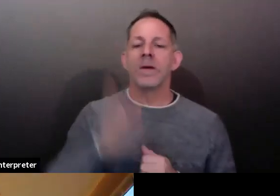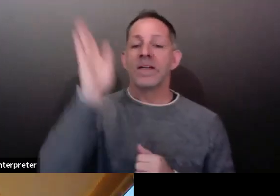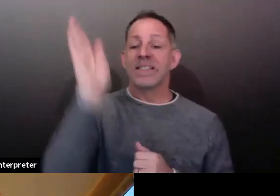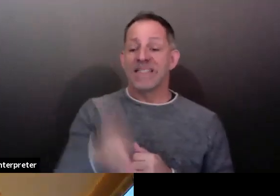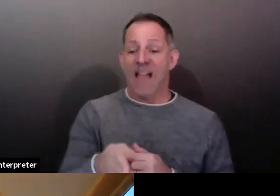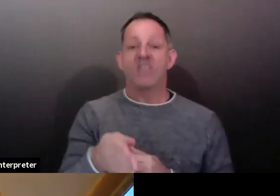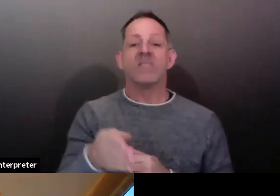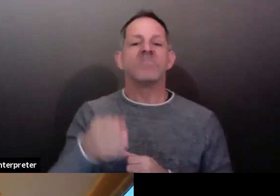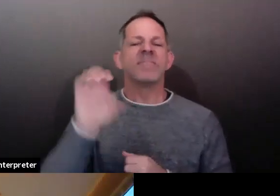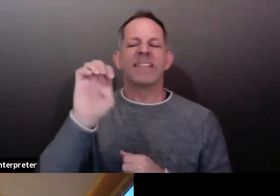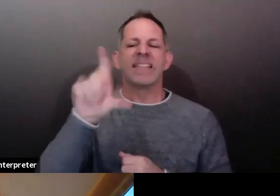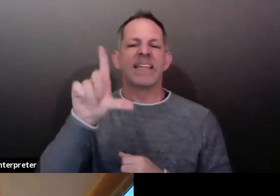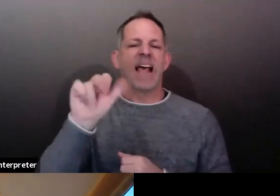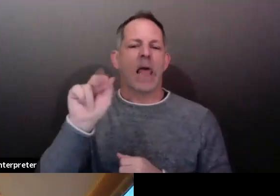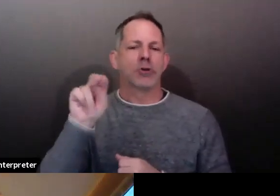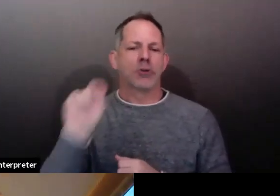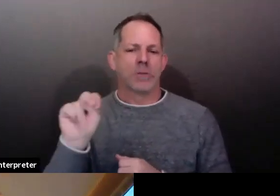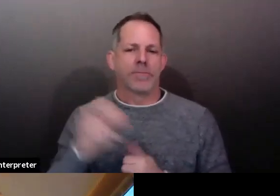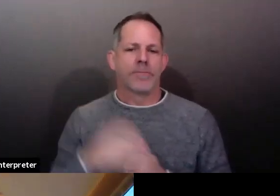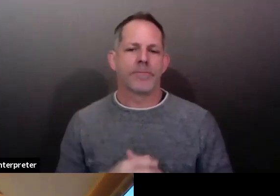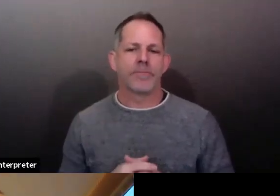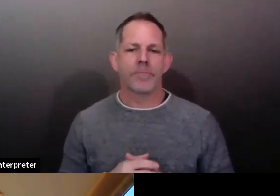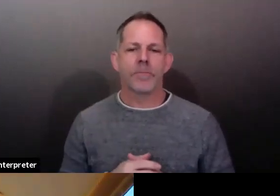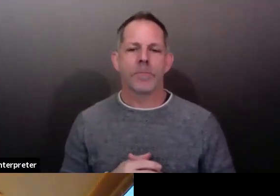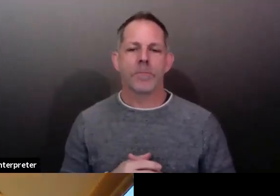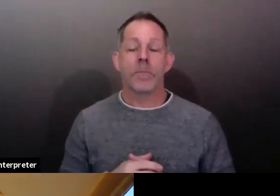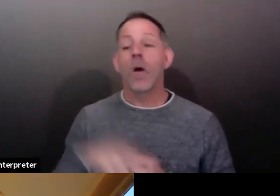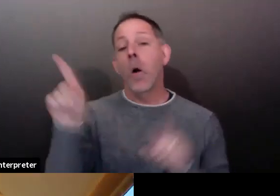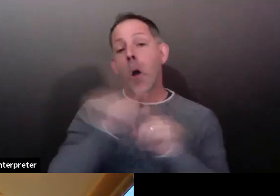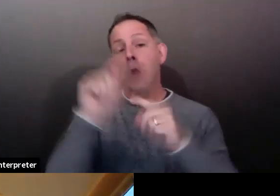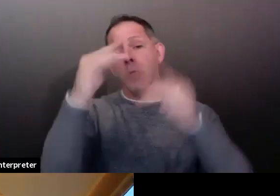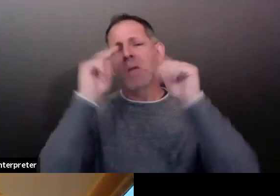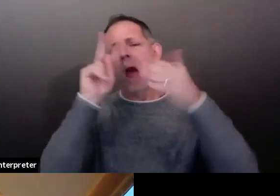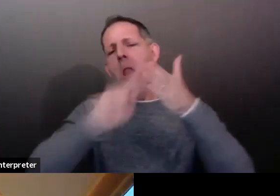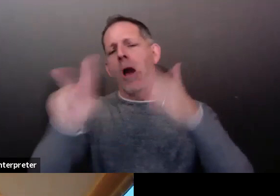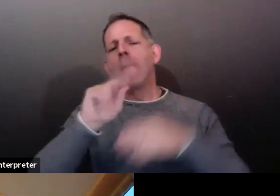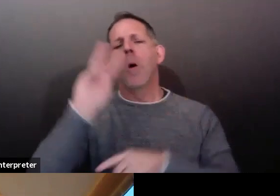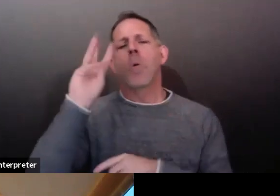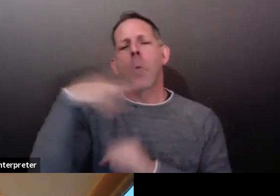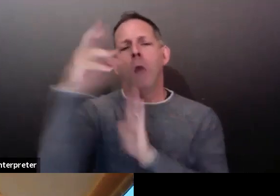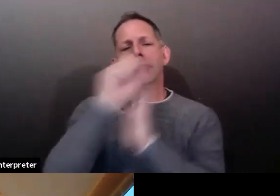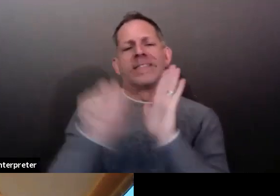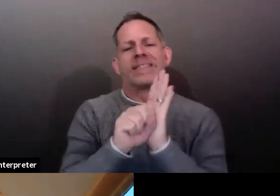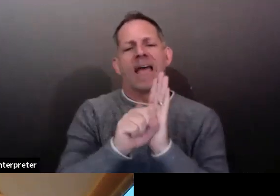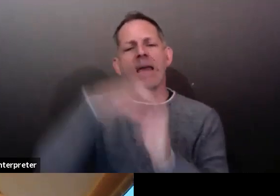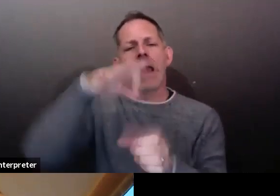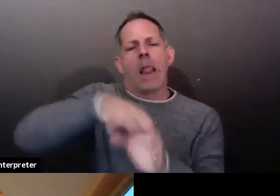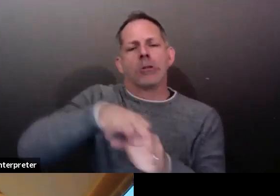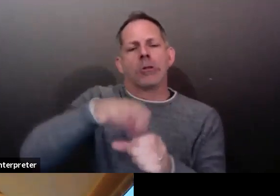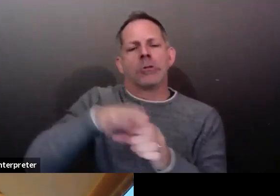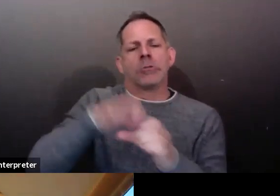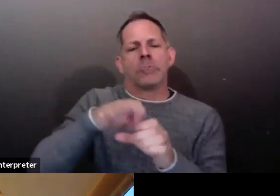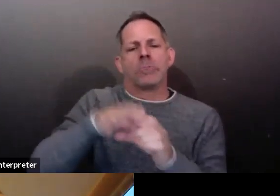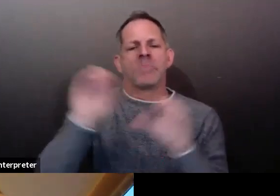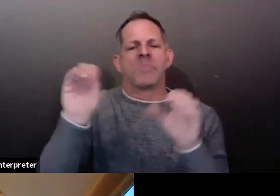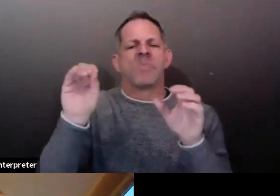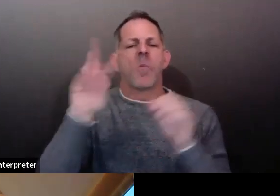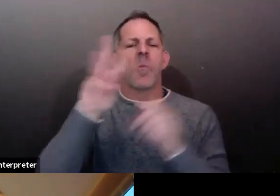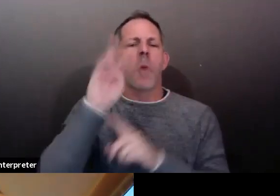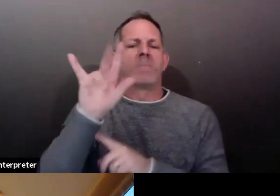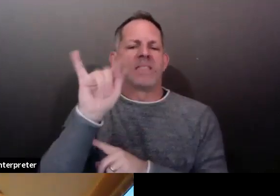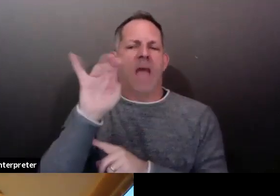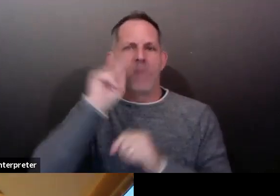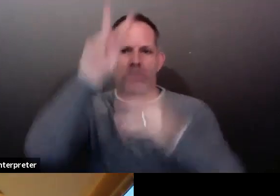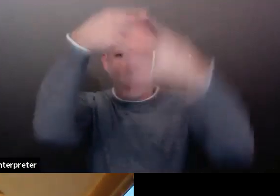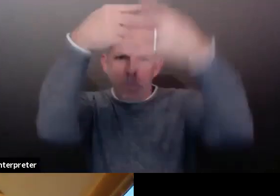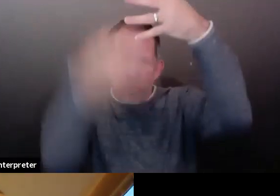.gov and submit that. And if you need to register to vote, or get a replacement ballot,